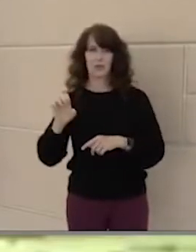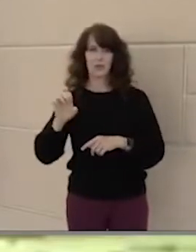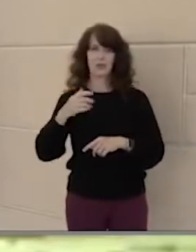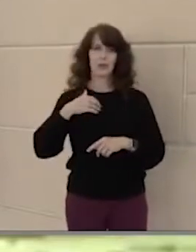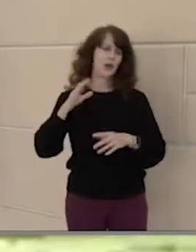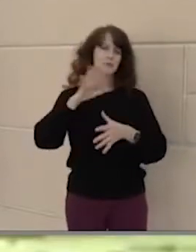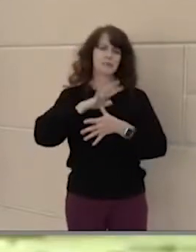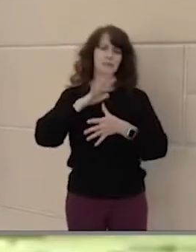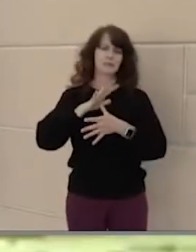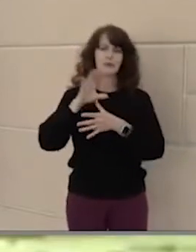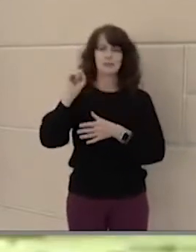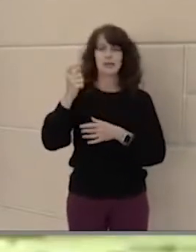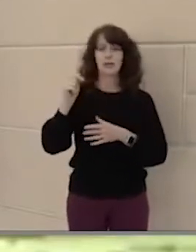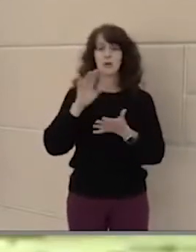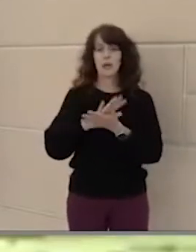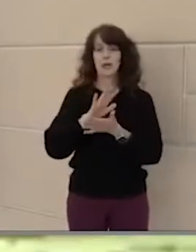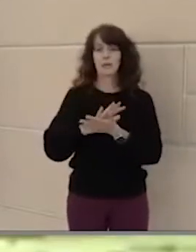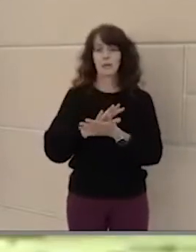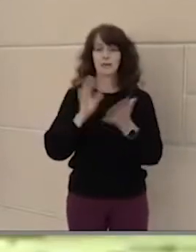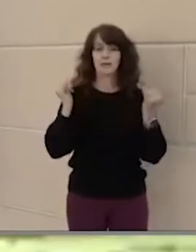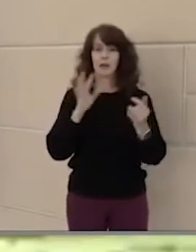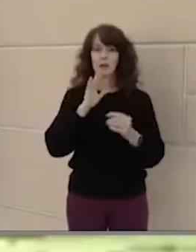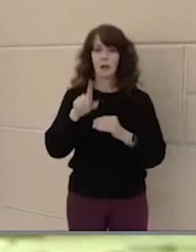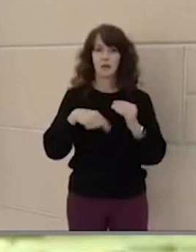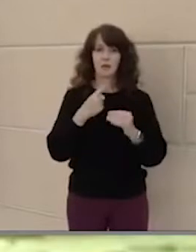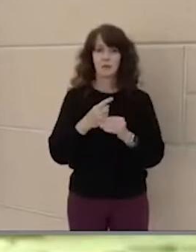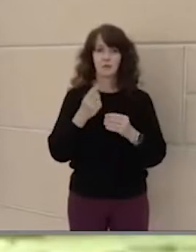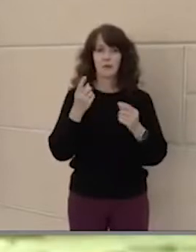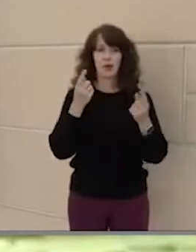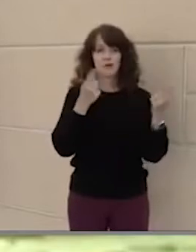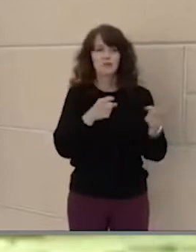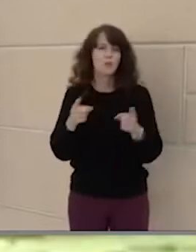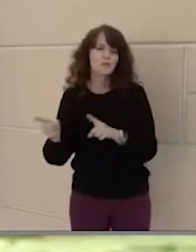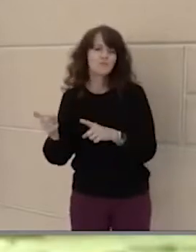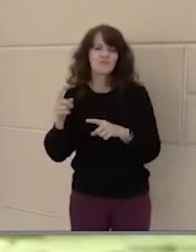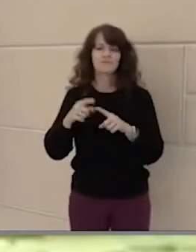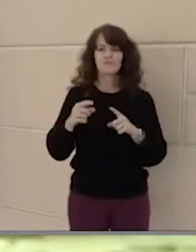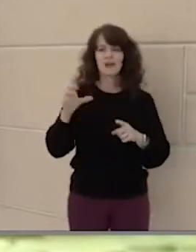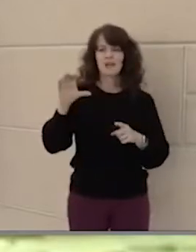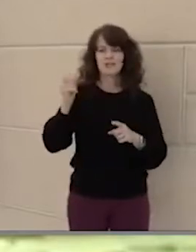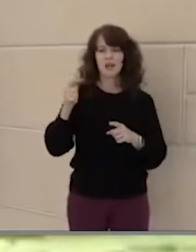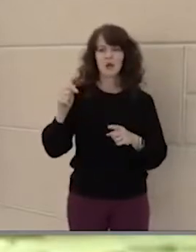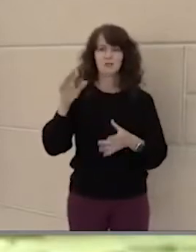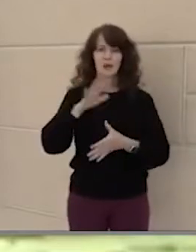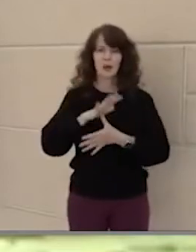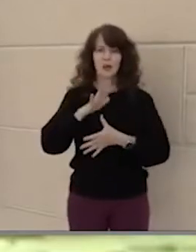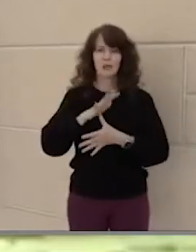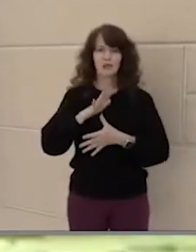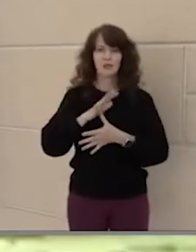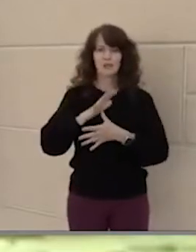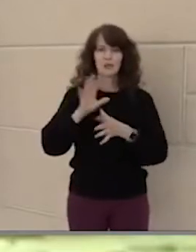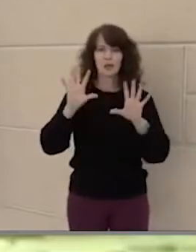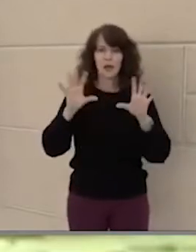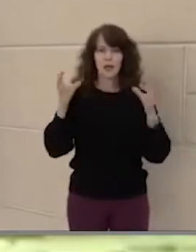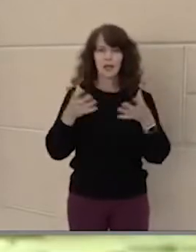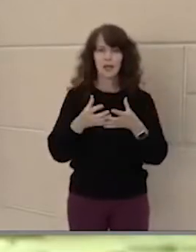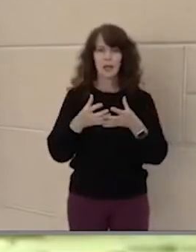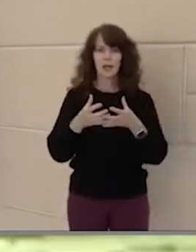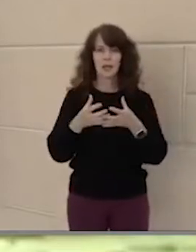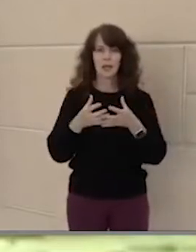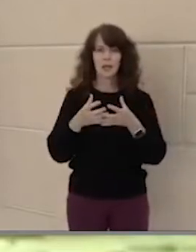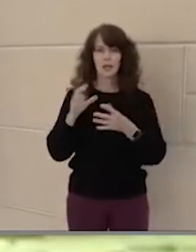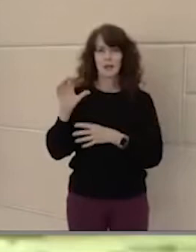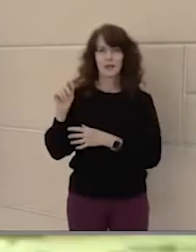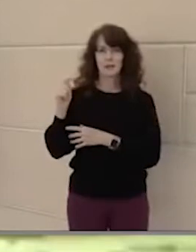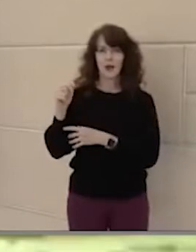Academy. Today I'm here to talk about how things have been going at Sato, namely our senior biomedical innovations class run by Tamara Araya.